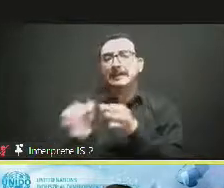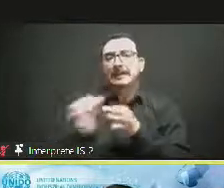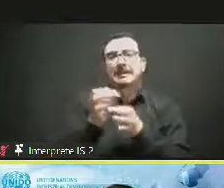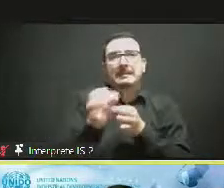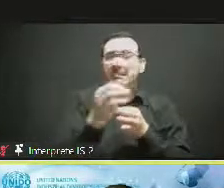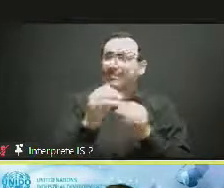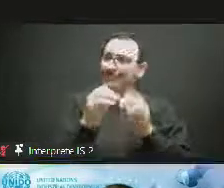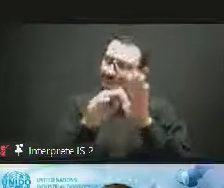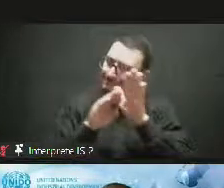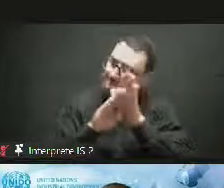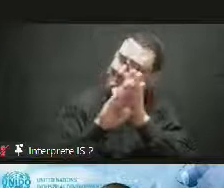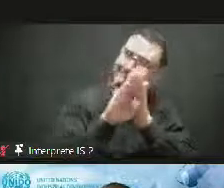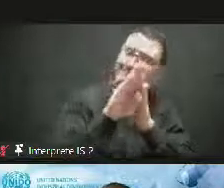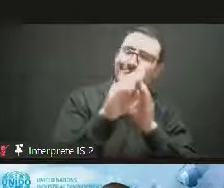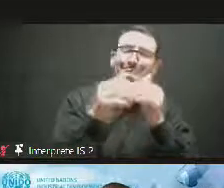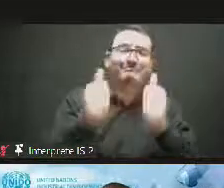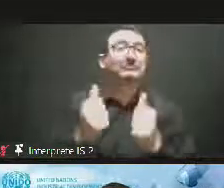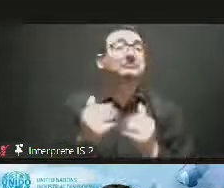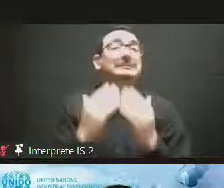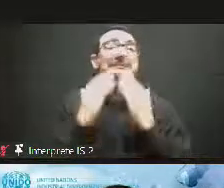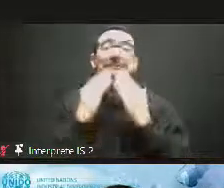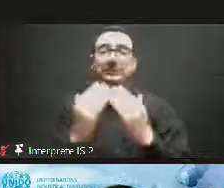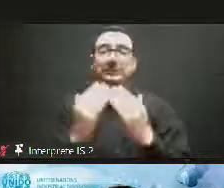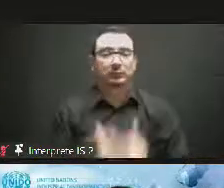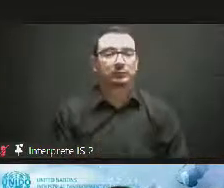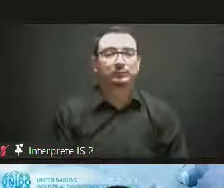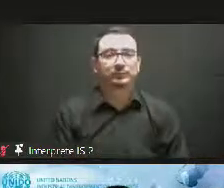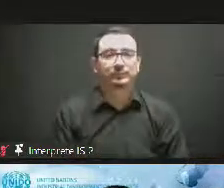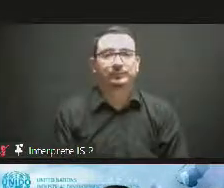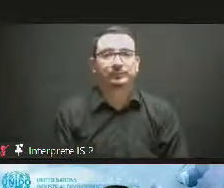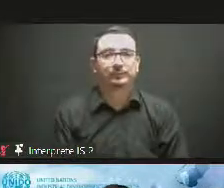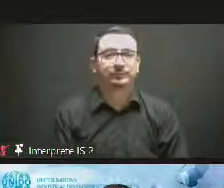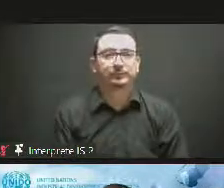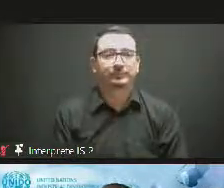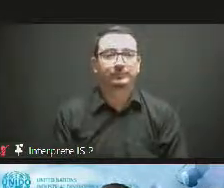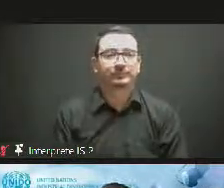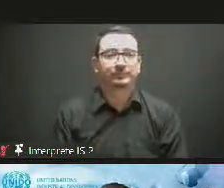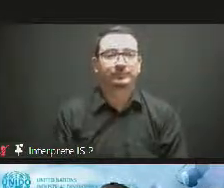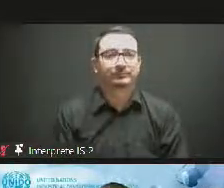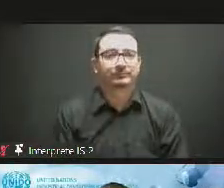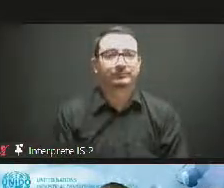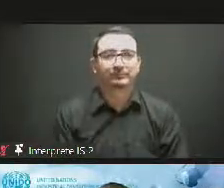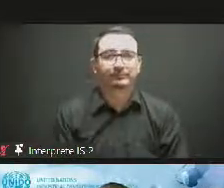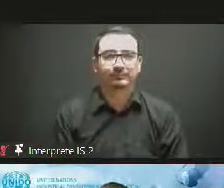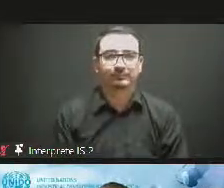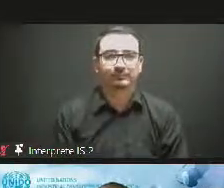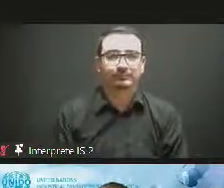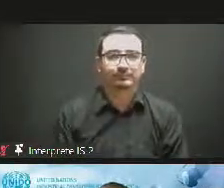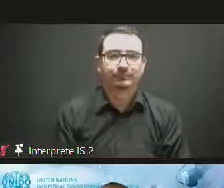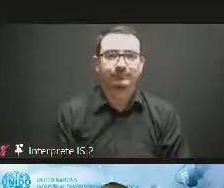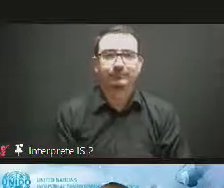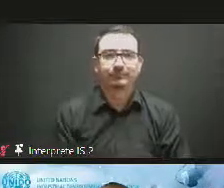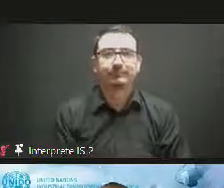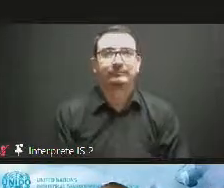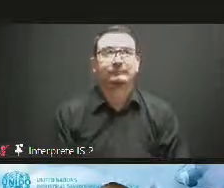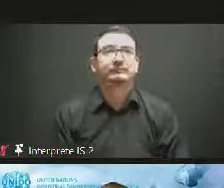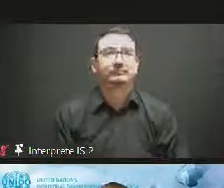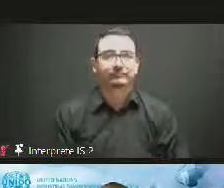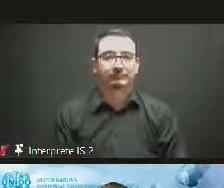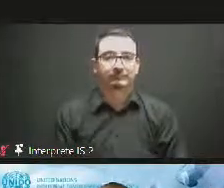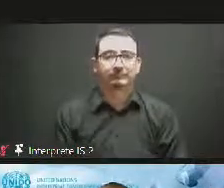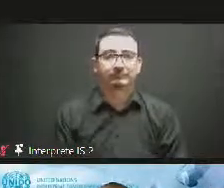Thank you very much, Alejandro. Thank you so much. The examples you provided are really interesting because we